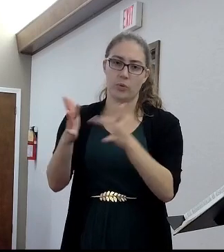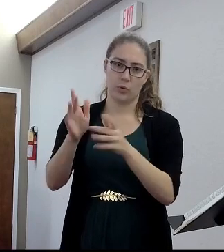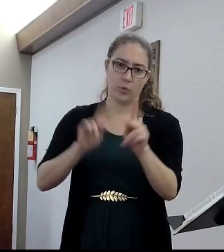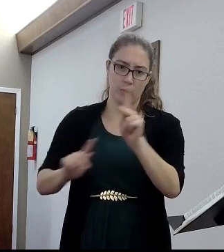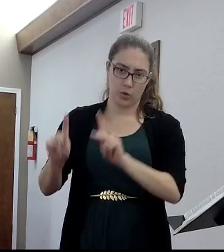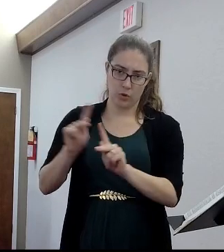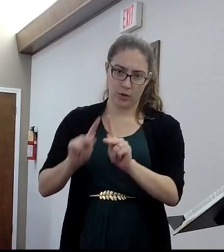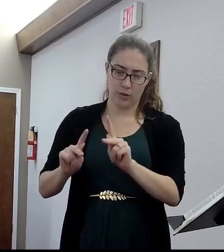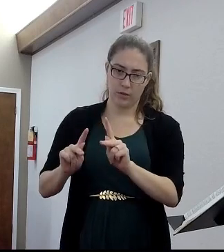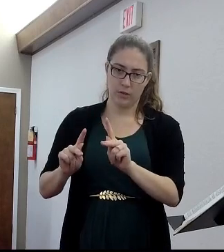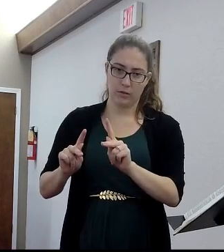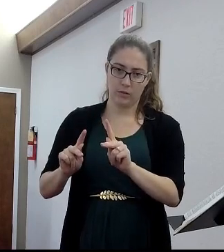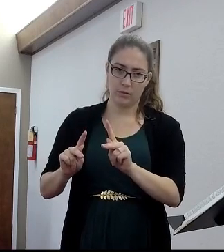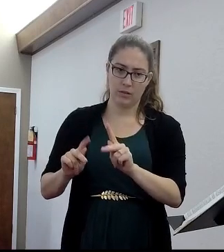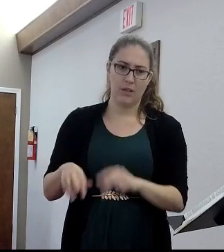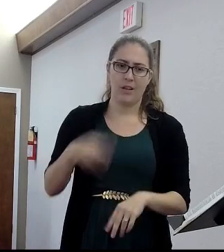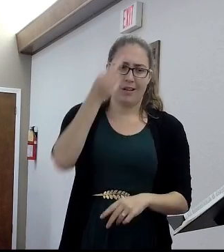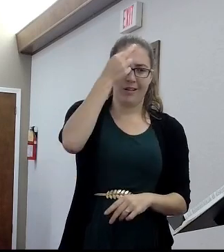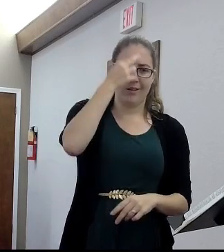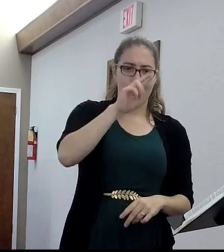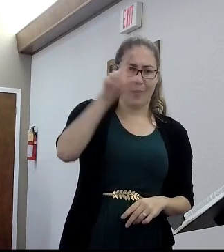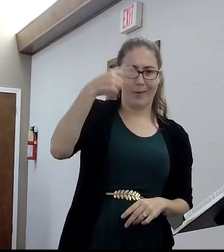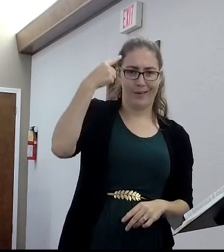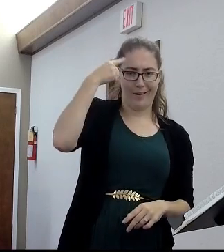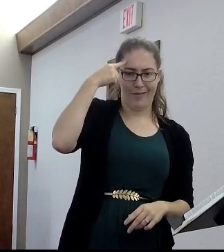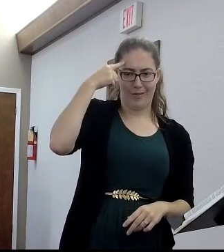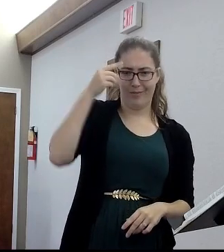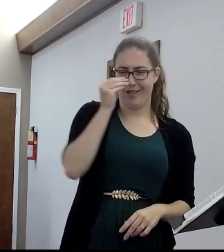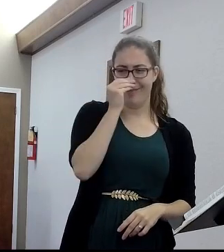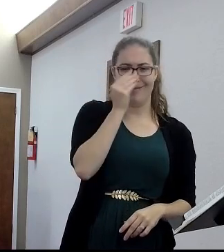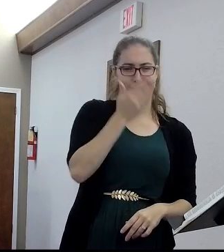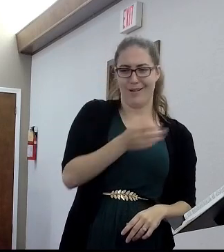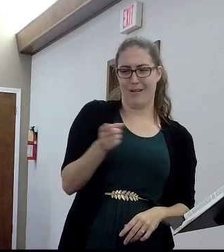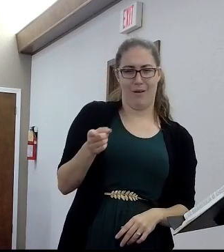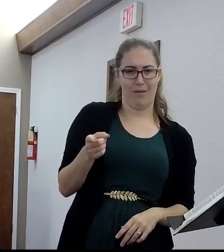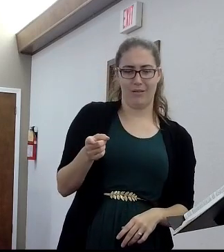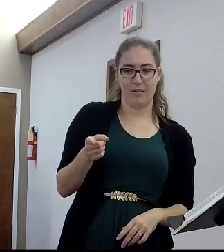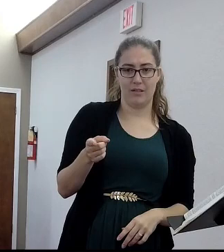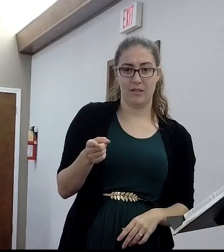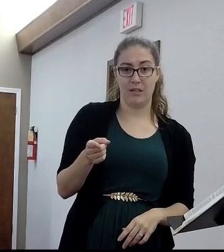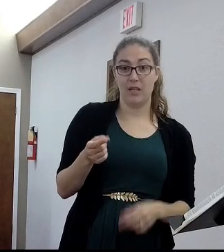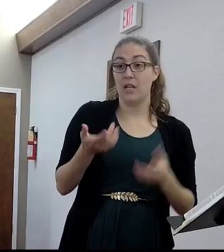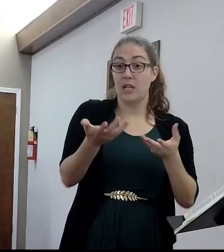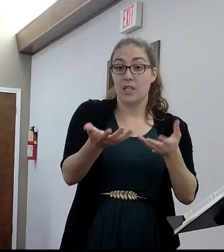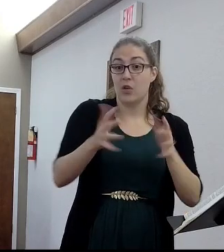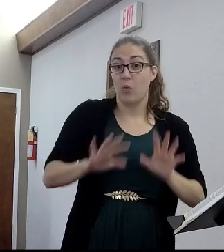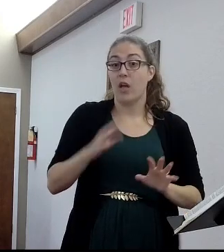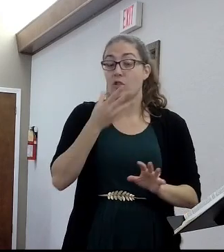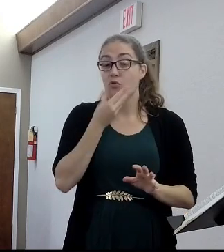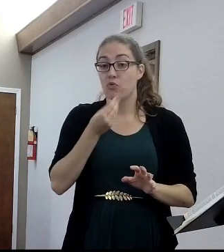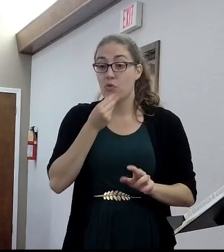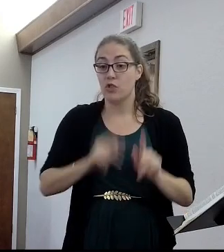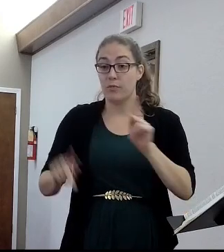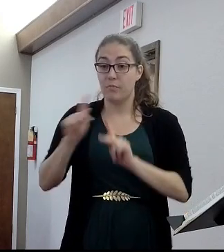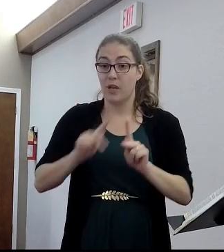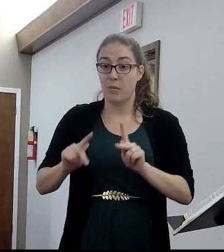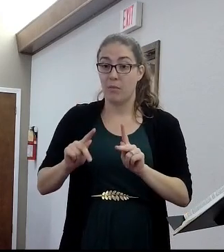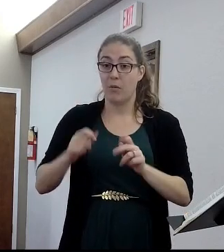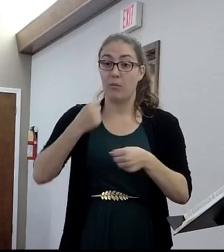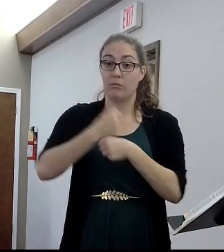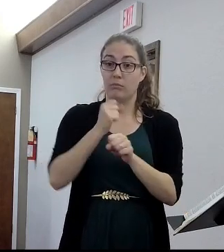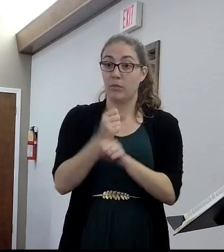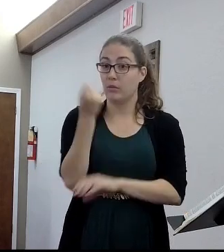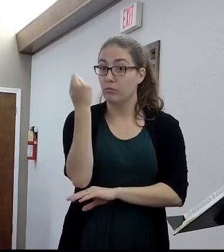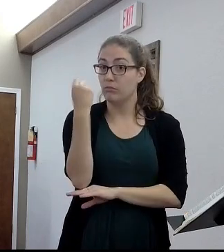the civic... The civic government could care less about the Christians. They didn't want Jews rioting in the street or causing riots. And the Jews were causing the